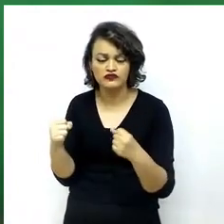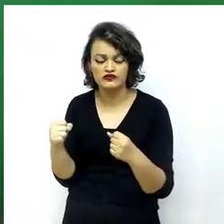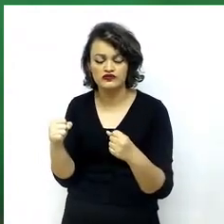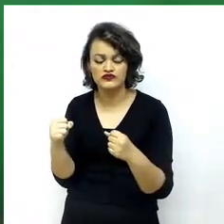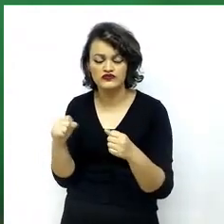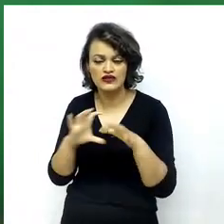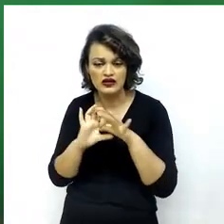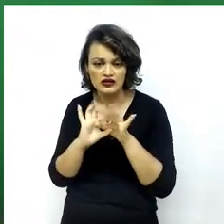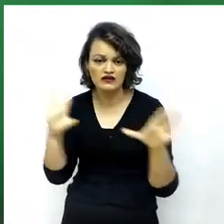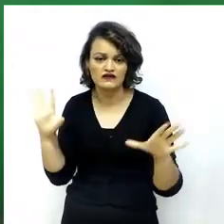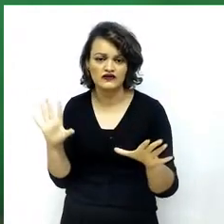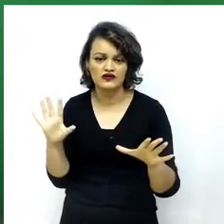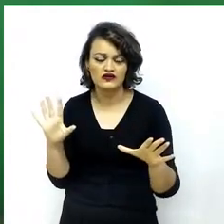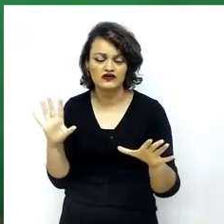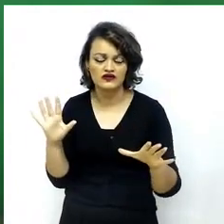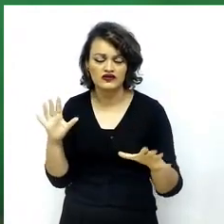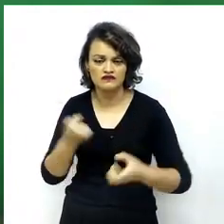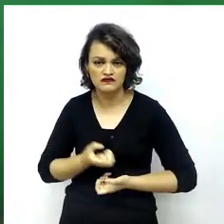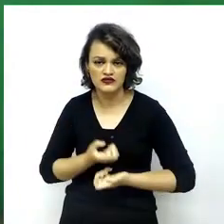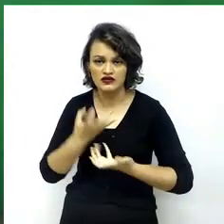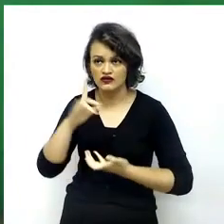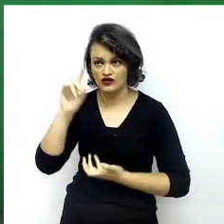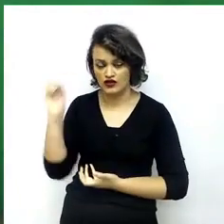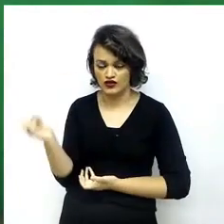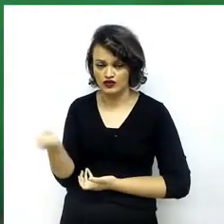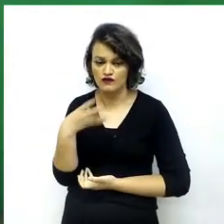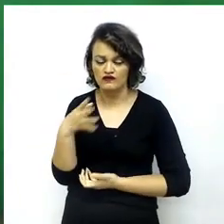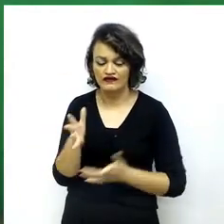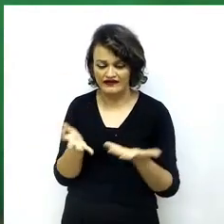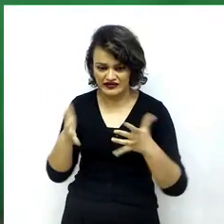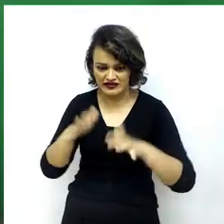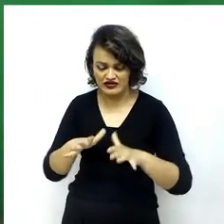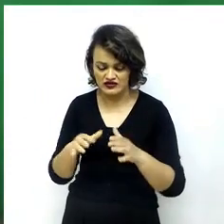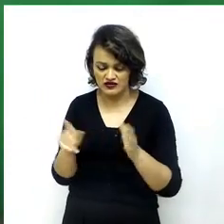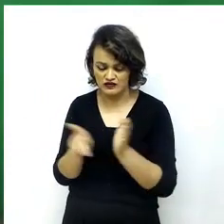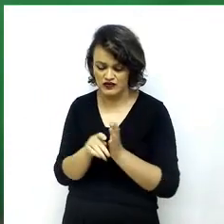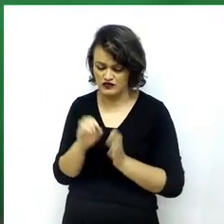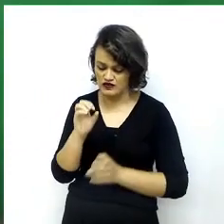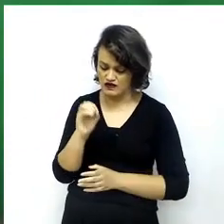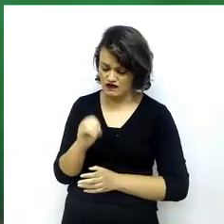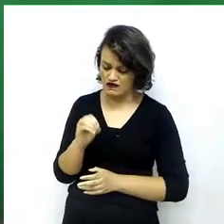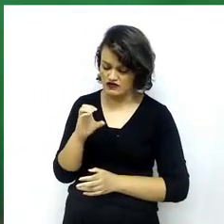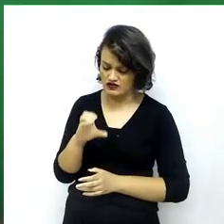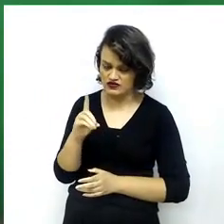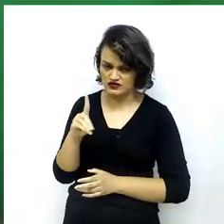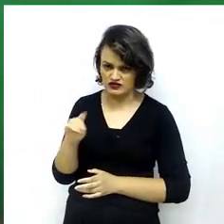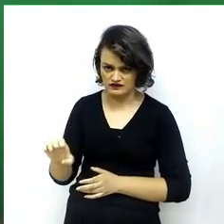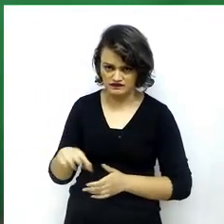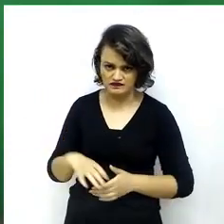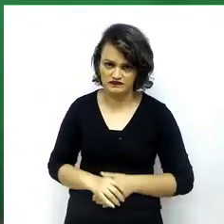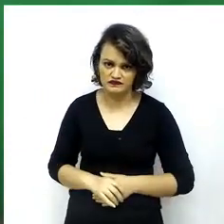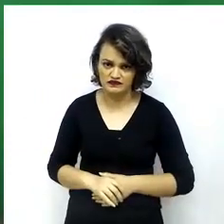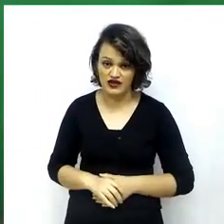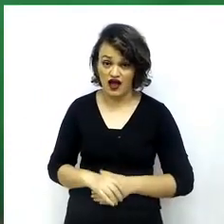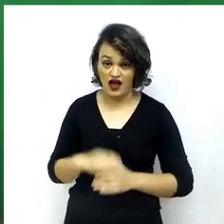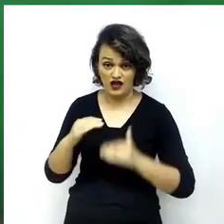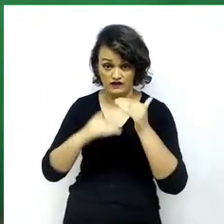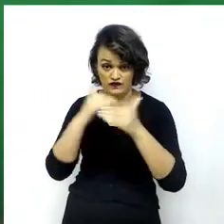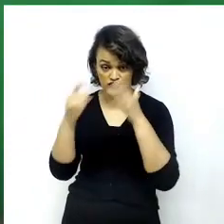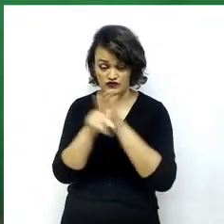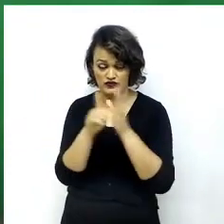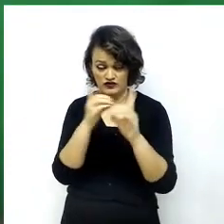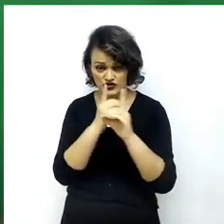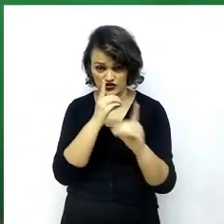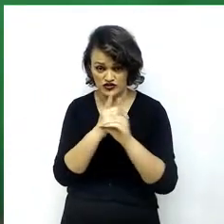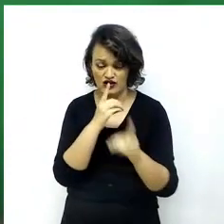liberalizador and innovative spirit to ingress to the organization. The digital and